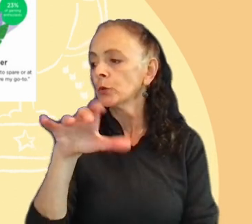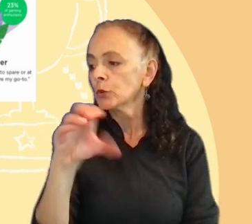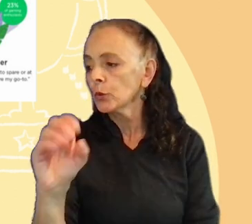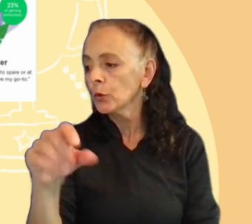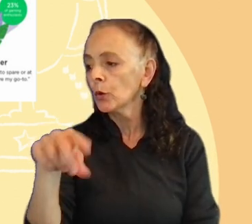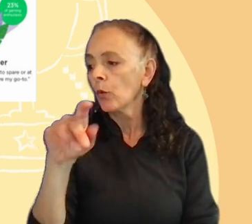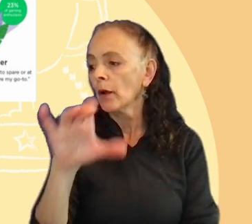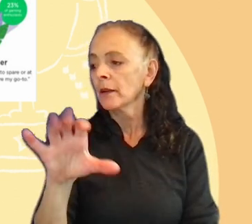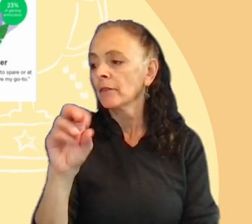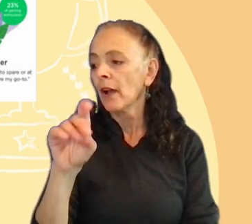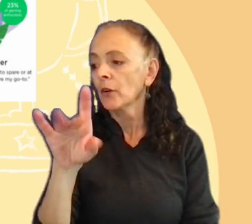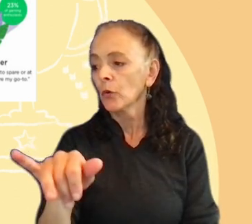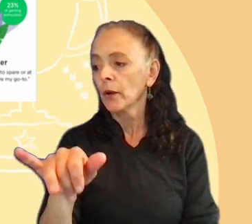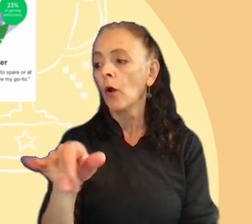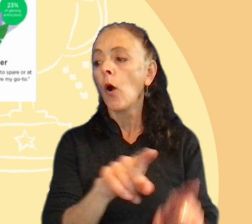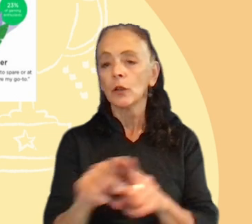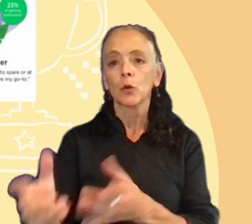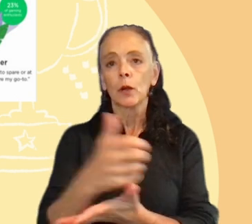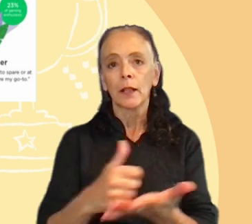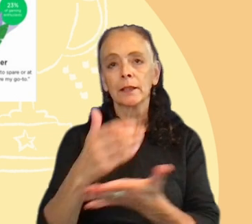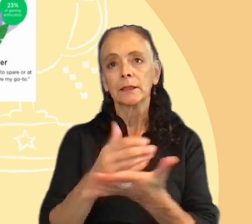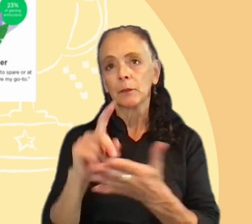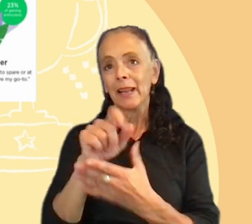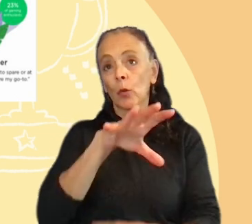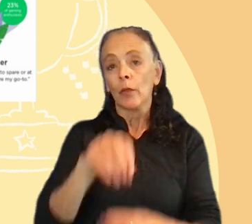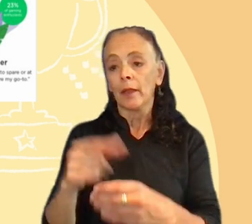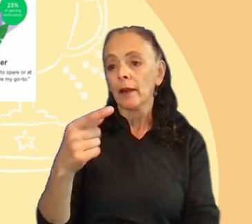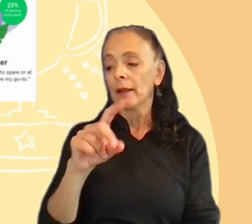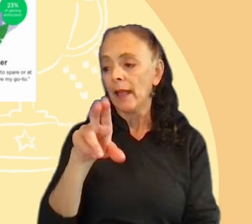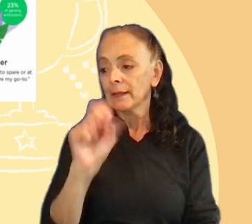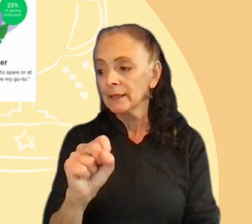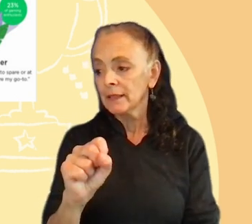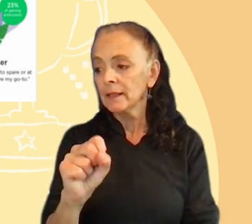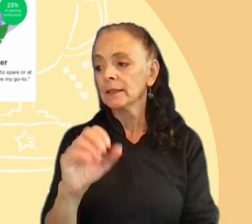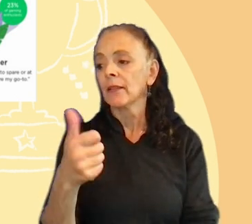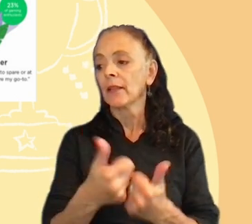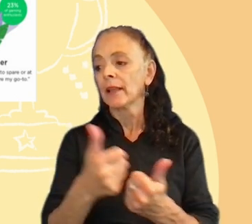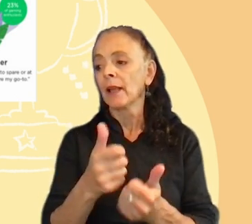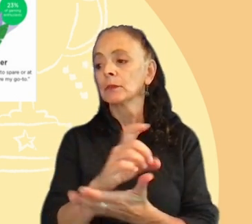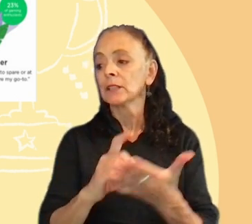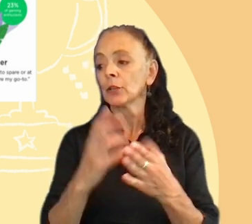also we collected some data inside Gazios, and the game designers were using the Bortles player types.